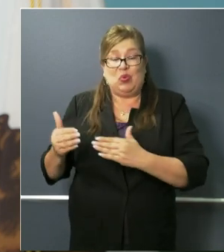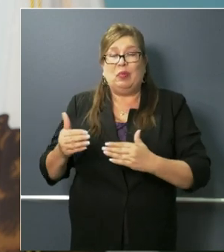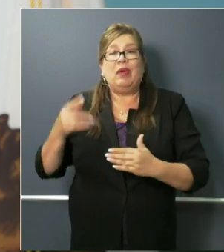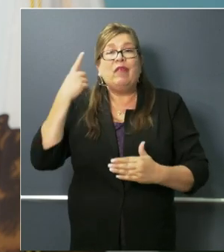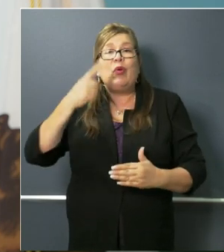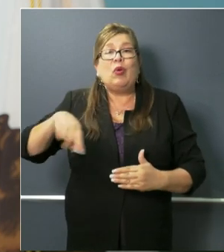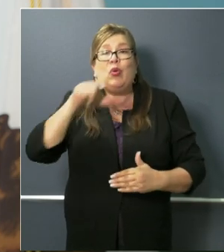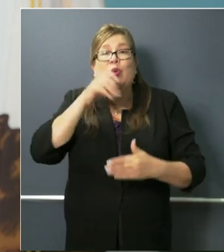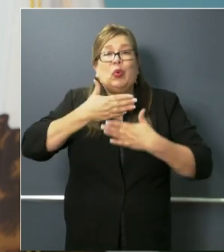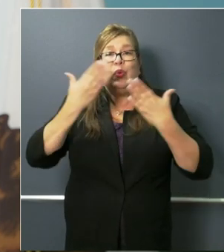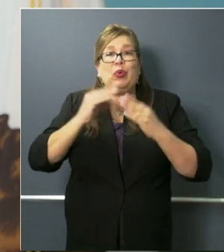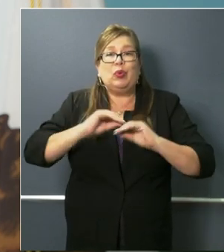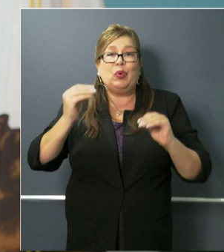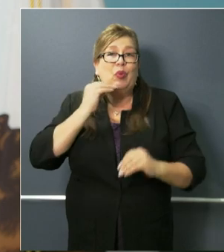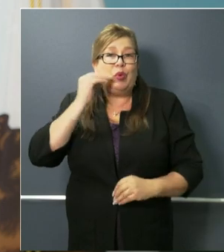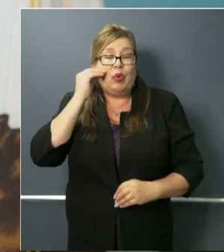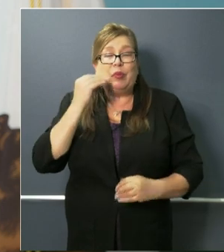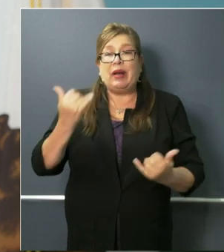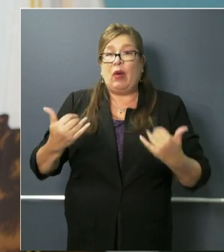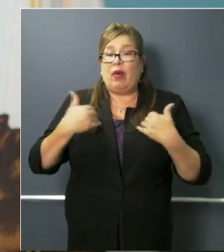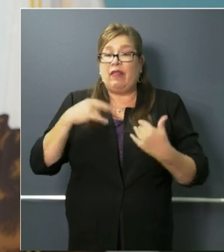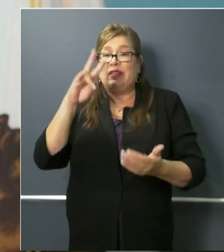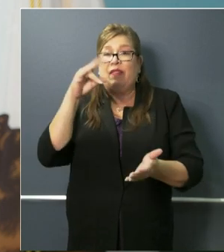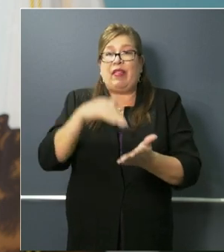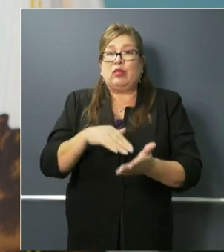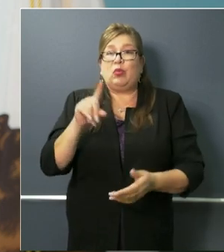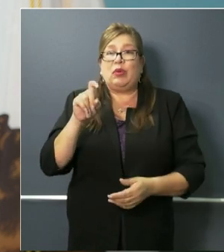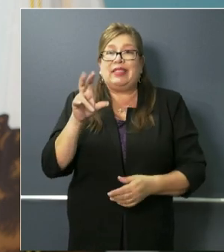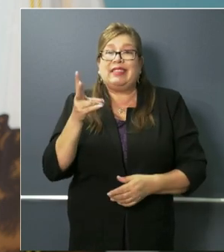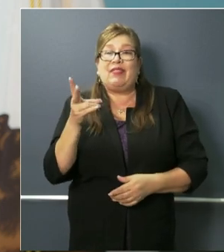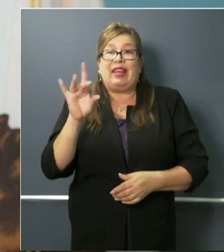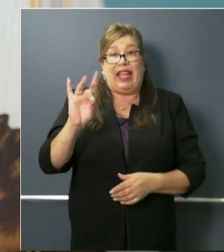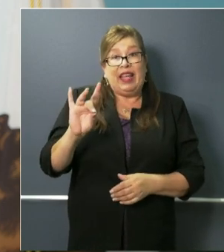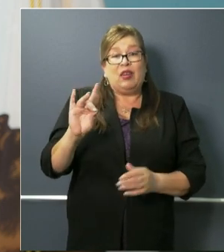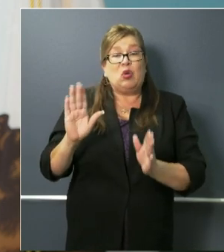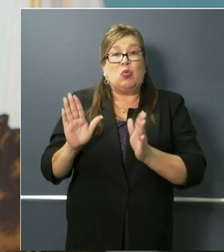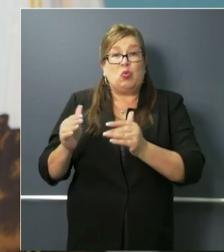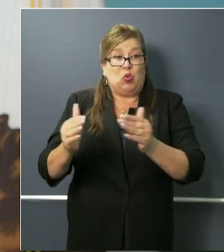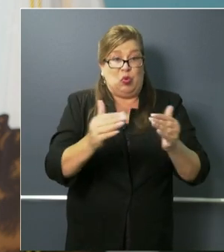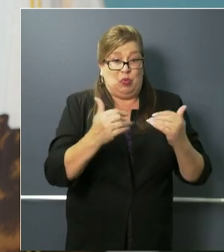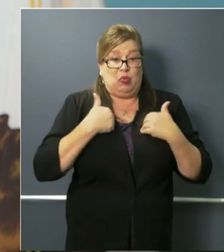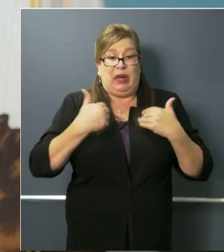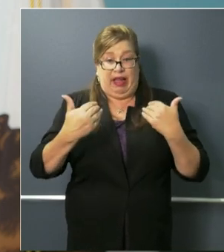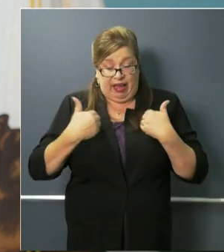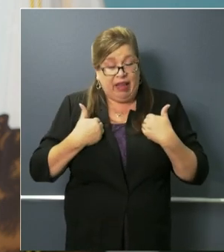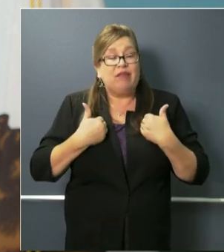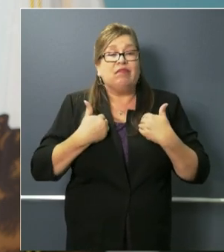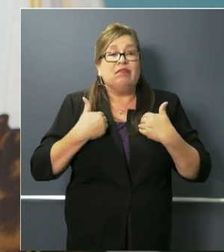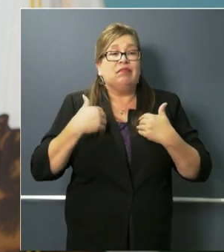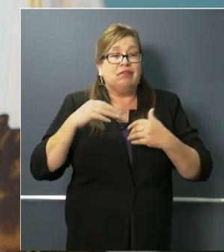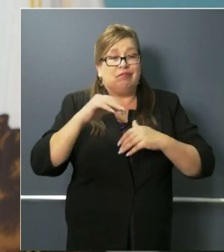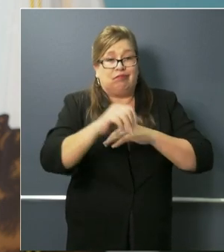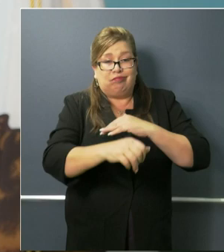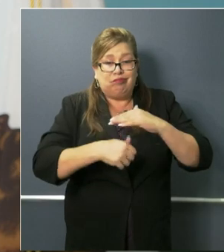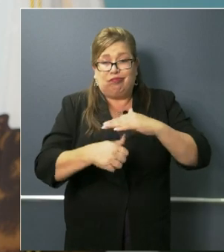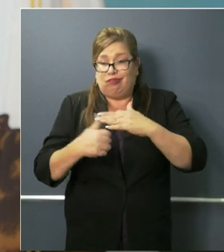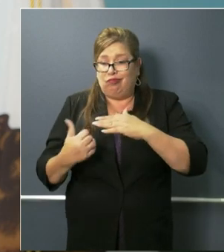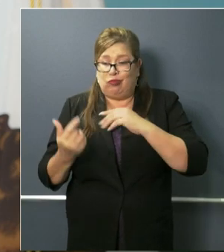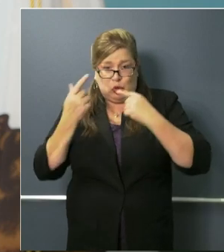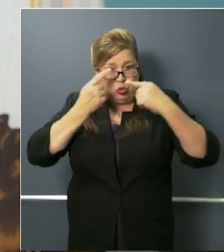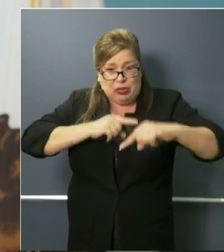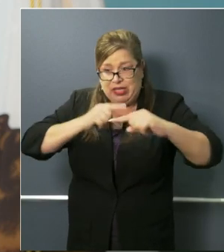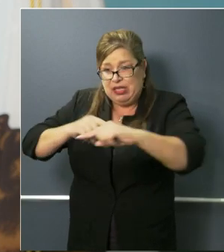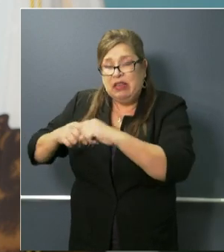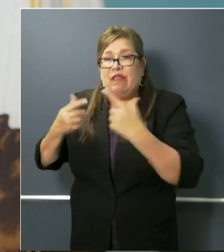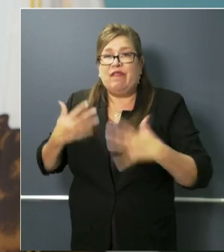the homeless. We're now at 7,178 that we now have under our occupancy agreements and we're getting